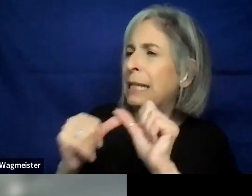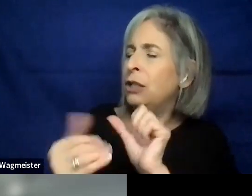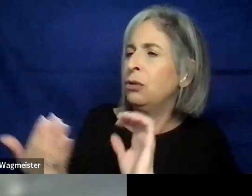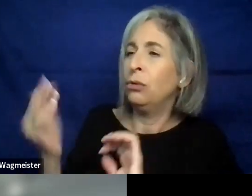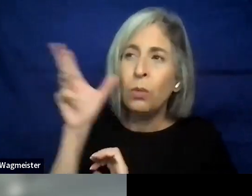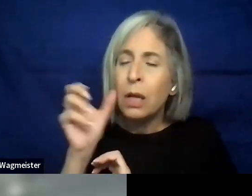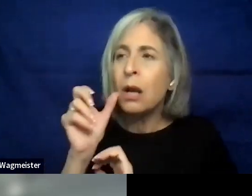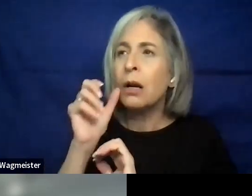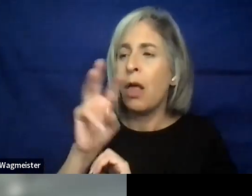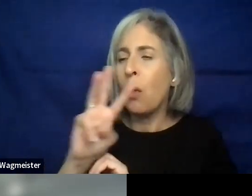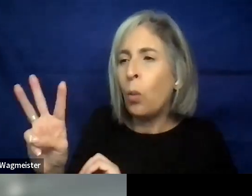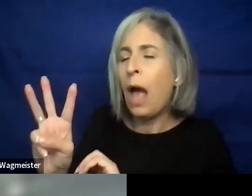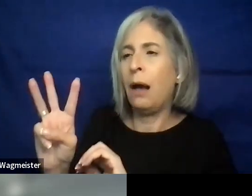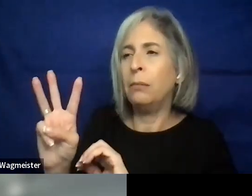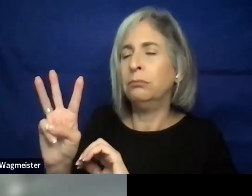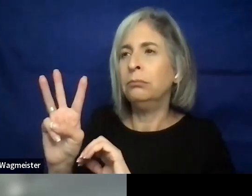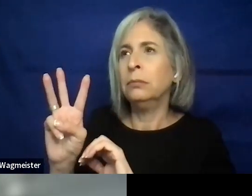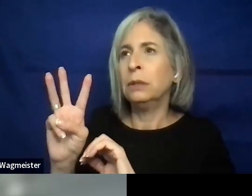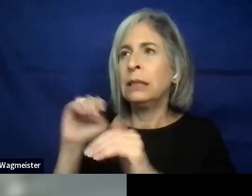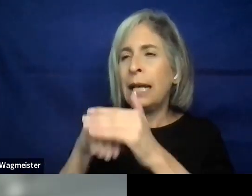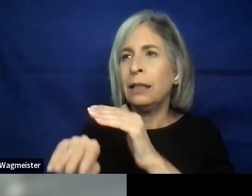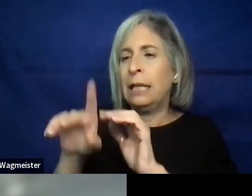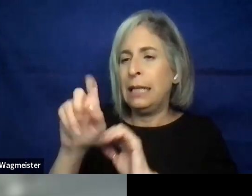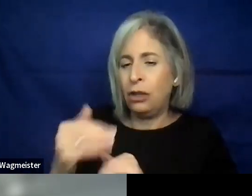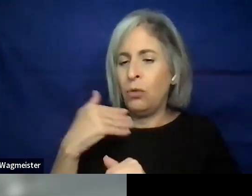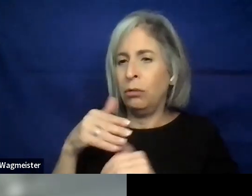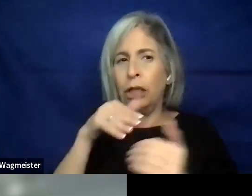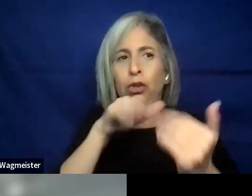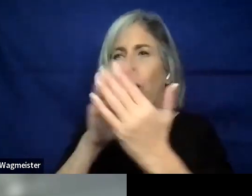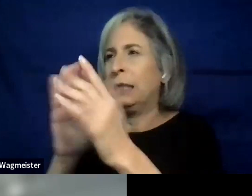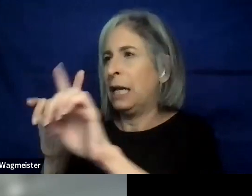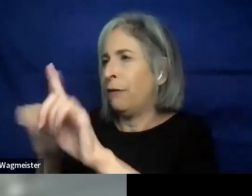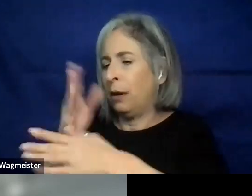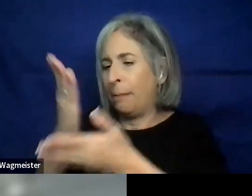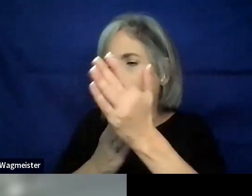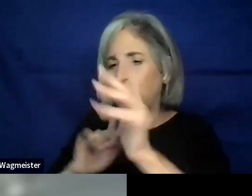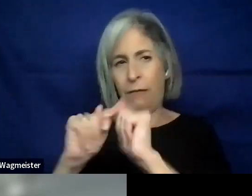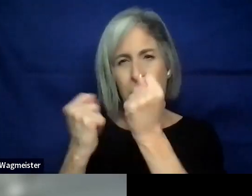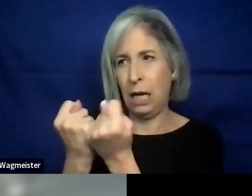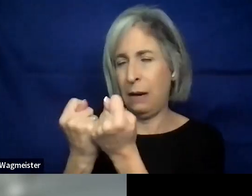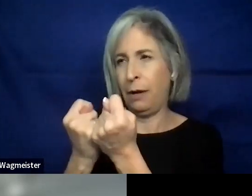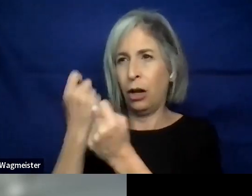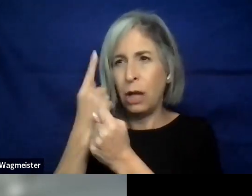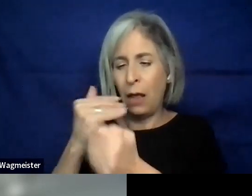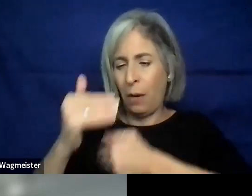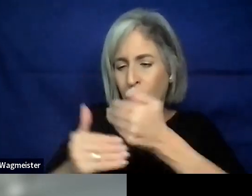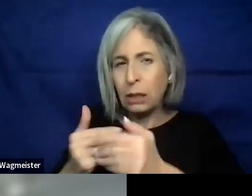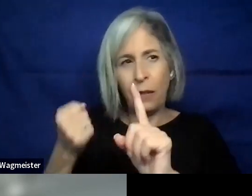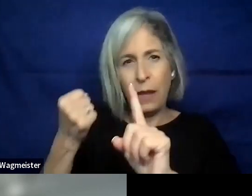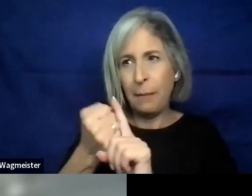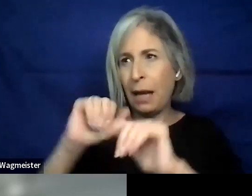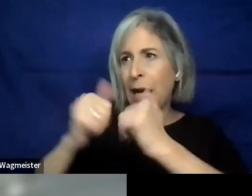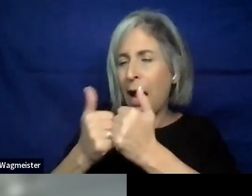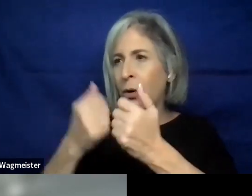professionals need to be able to speak to those multiple parts of the teams and understand the process and the impact and how that relates to business